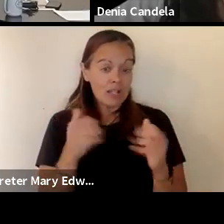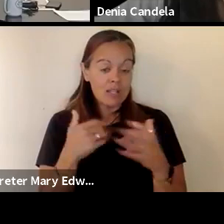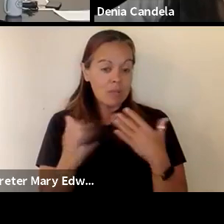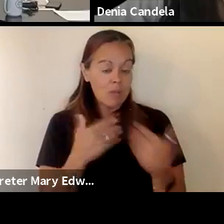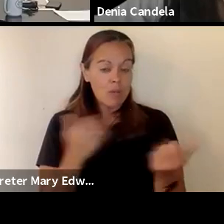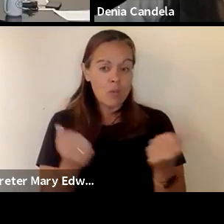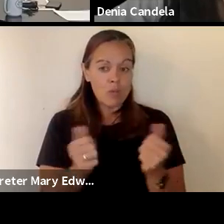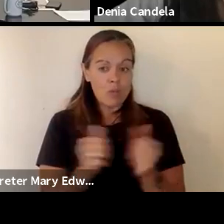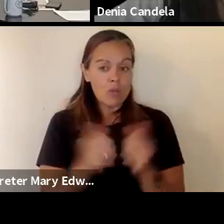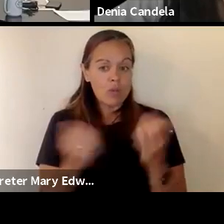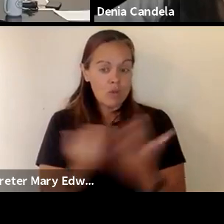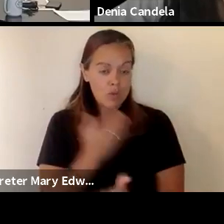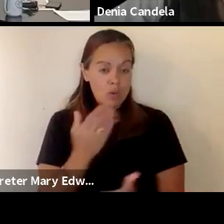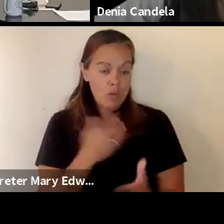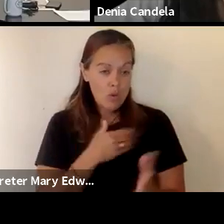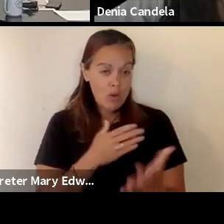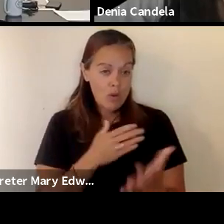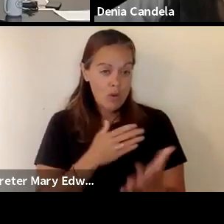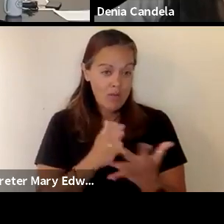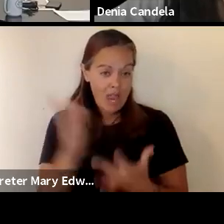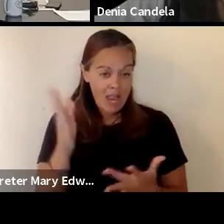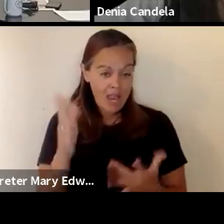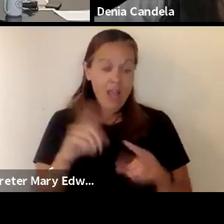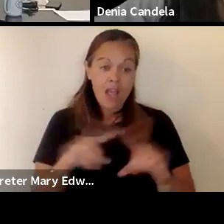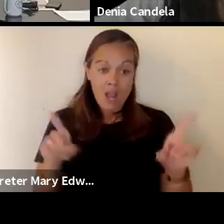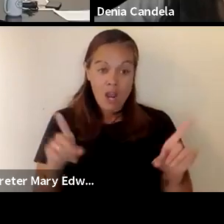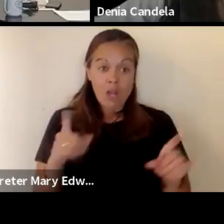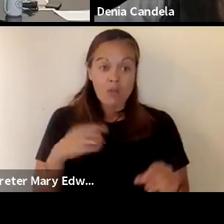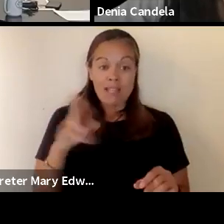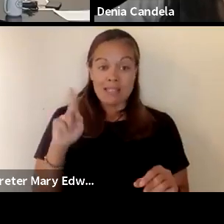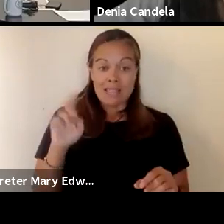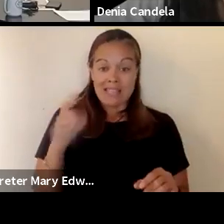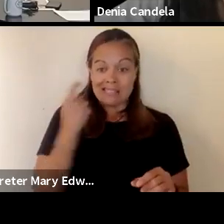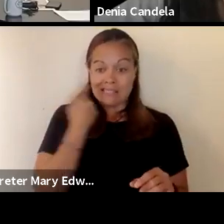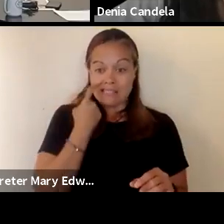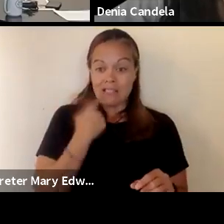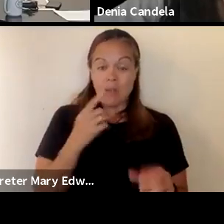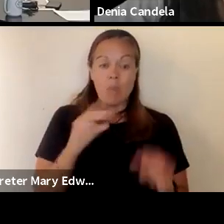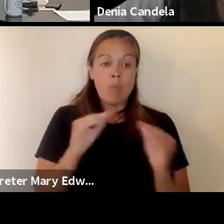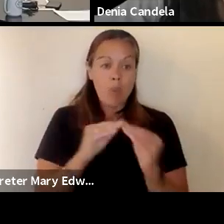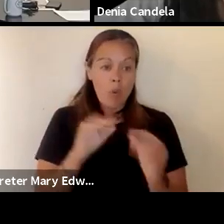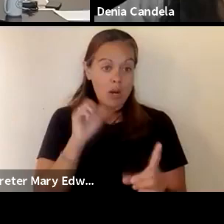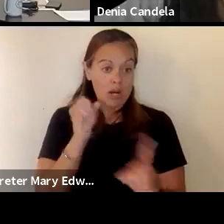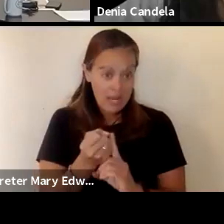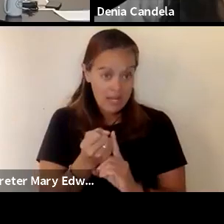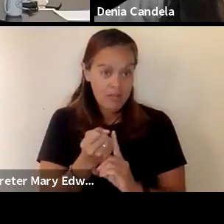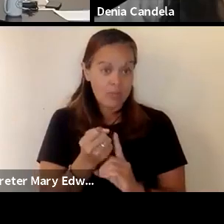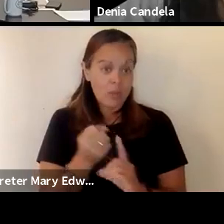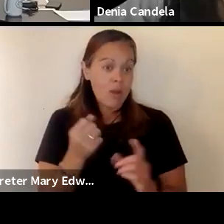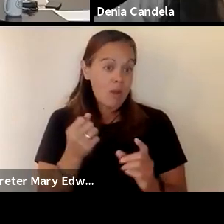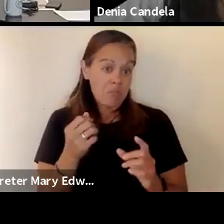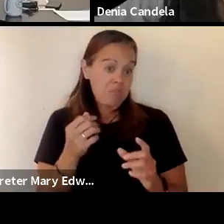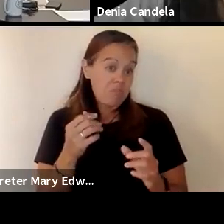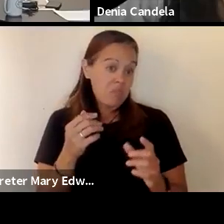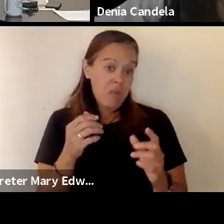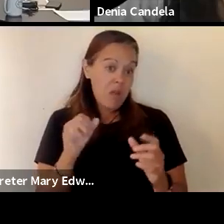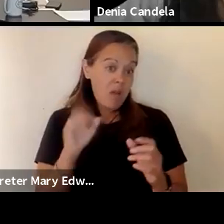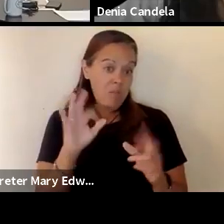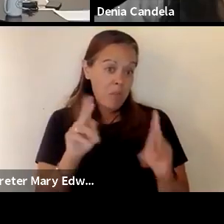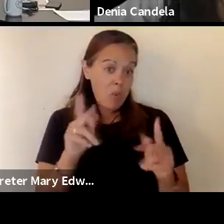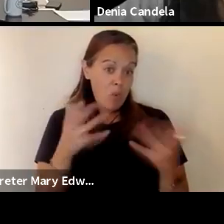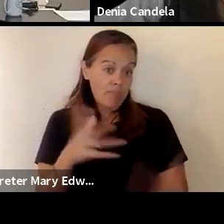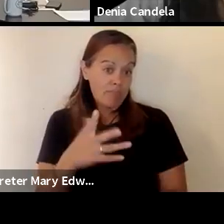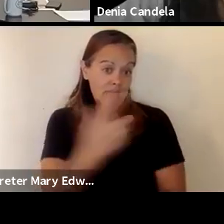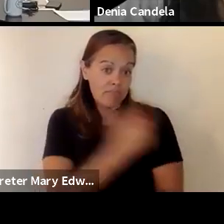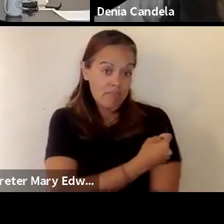however we have been seeing as kate just presented more cases among amongst fully vaccinated persons uh